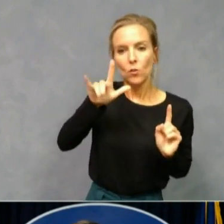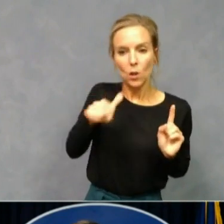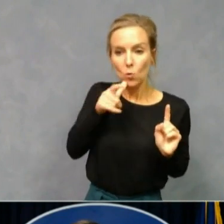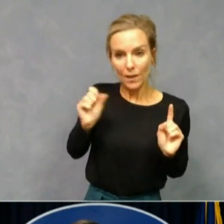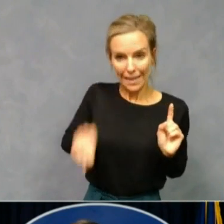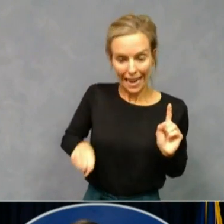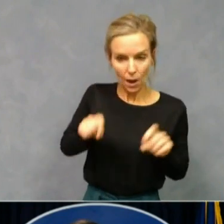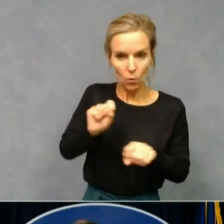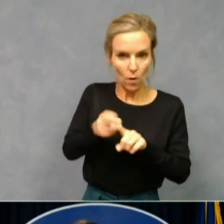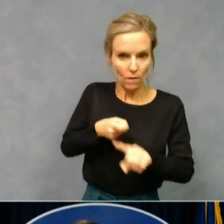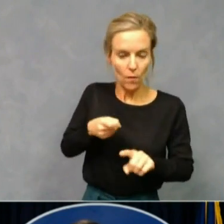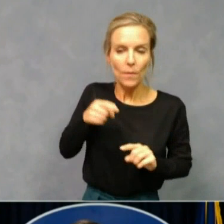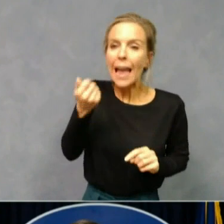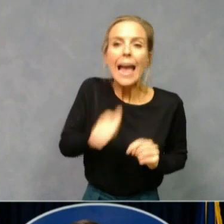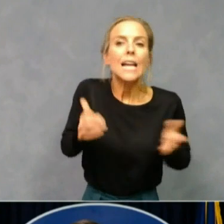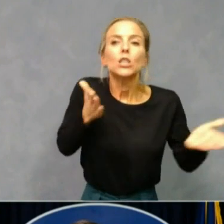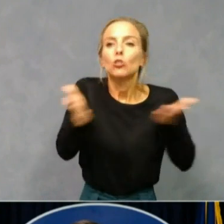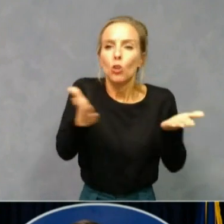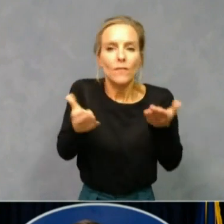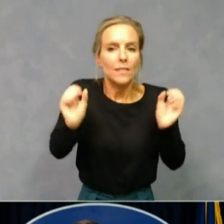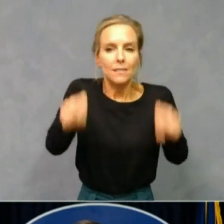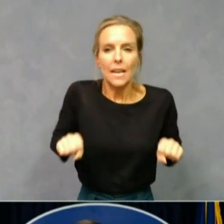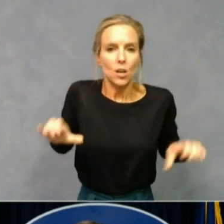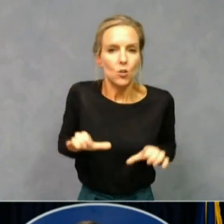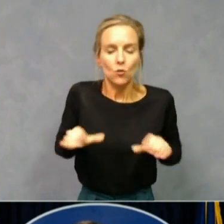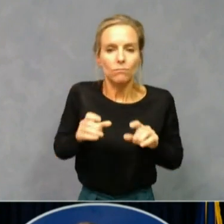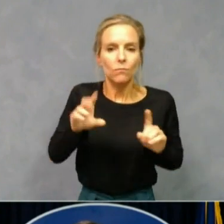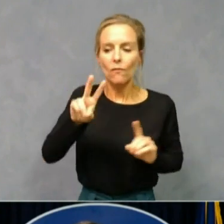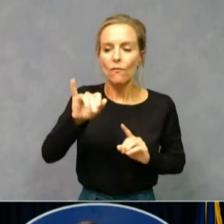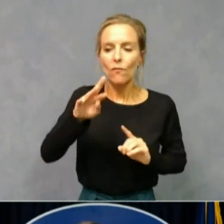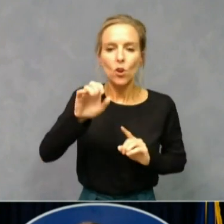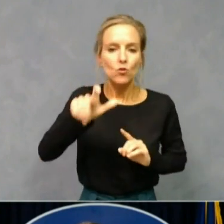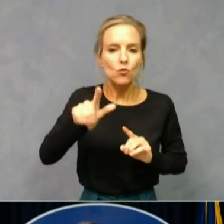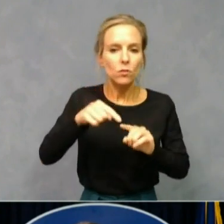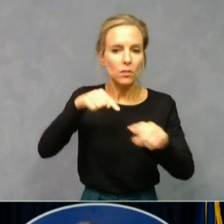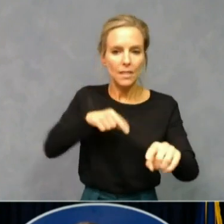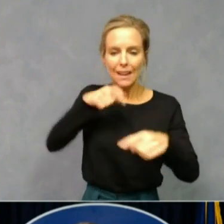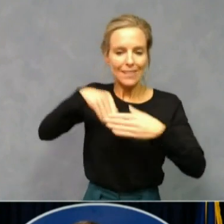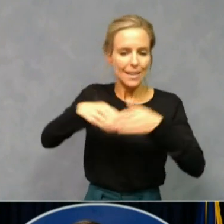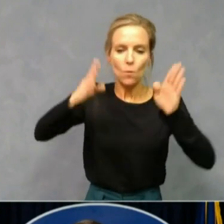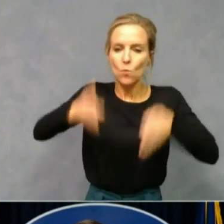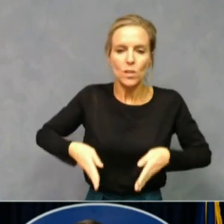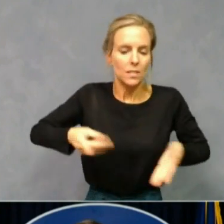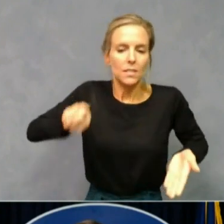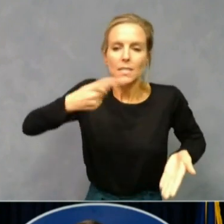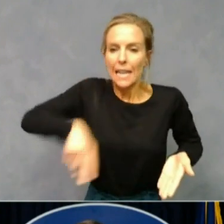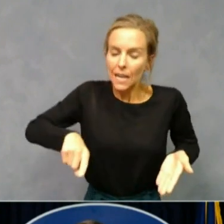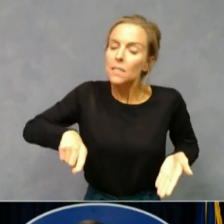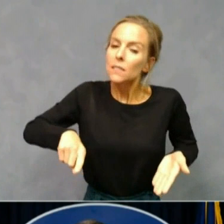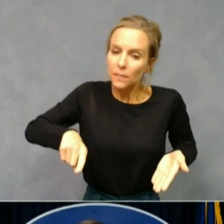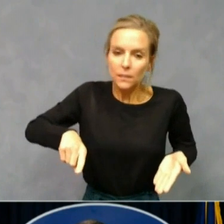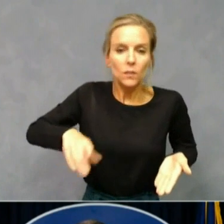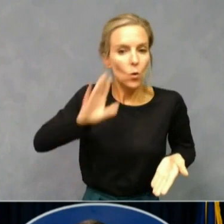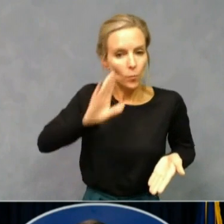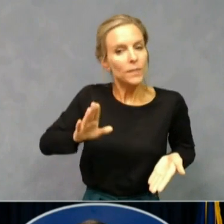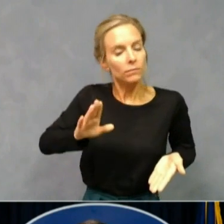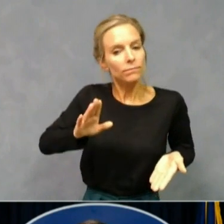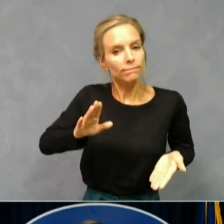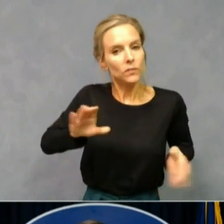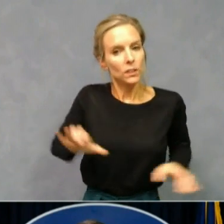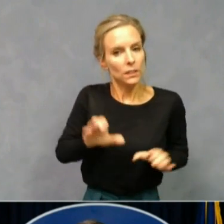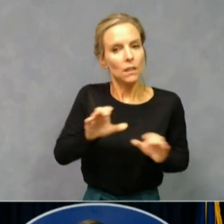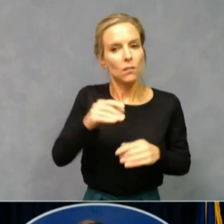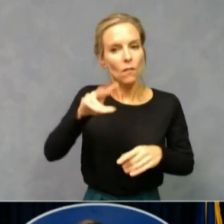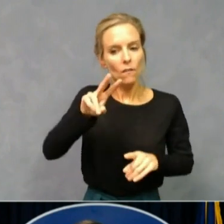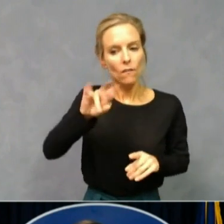service that can be done virtually that doesn't have to be done in person next week is going to be done virtually, and that should